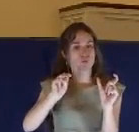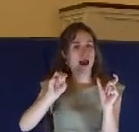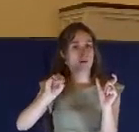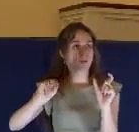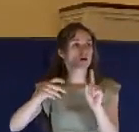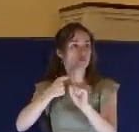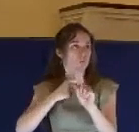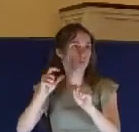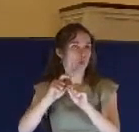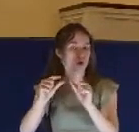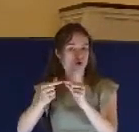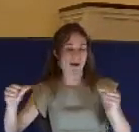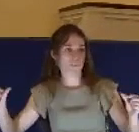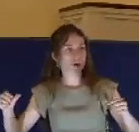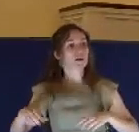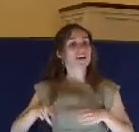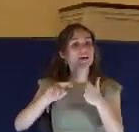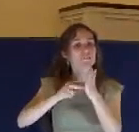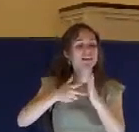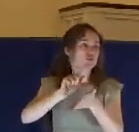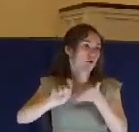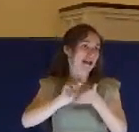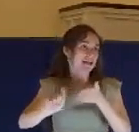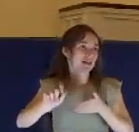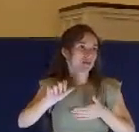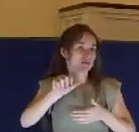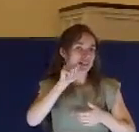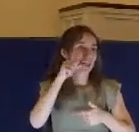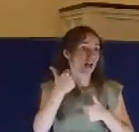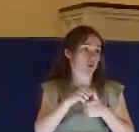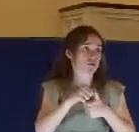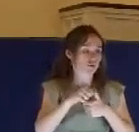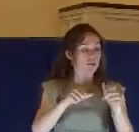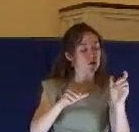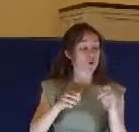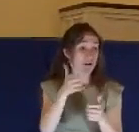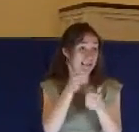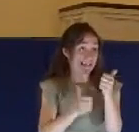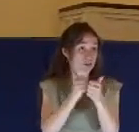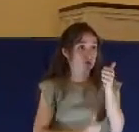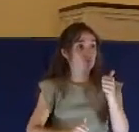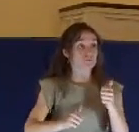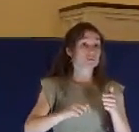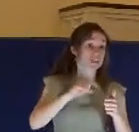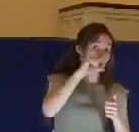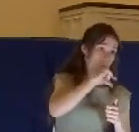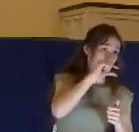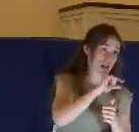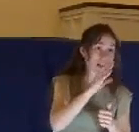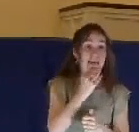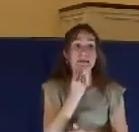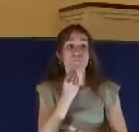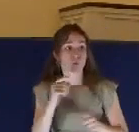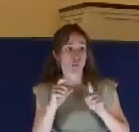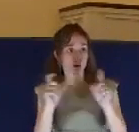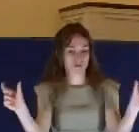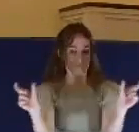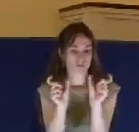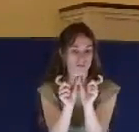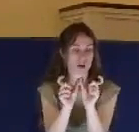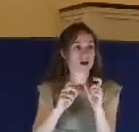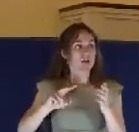copying of letters, writing letters. And so you put the words together, and it's writing above or writing over letters.